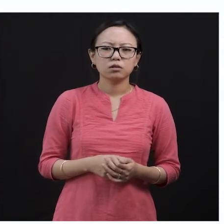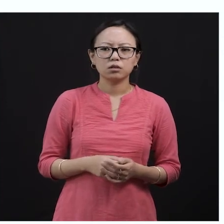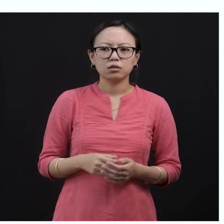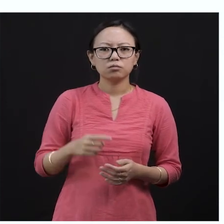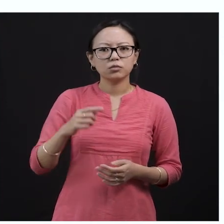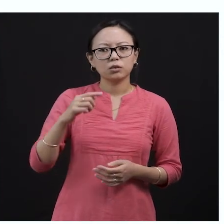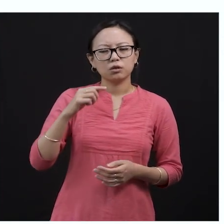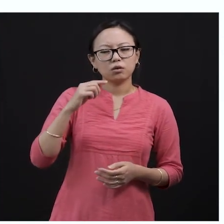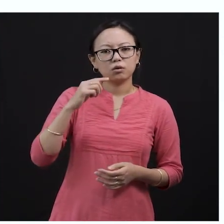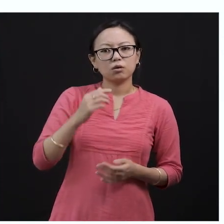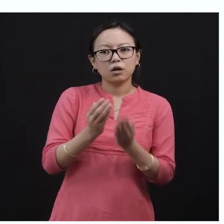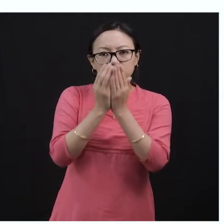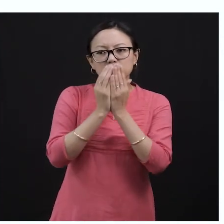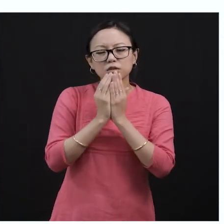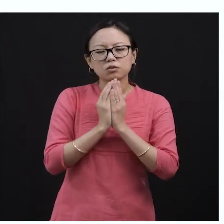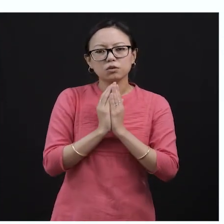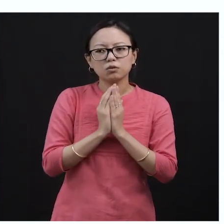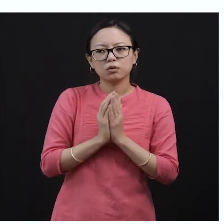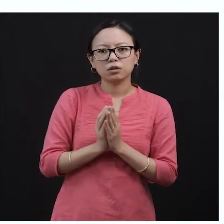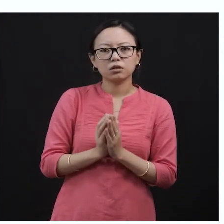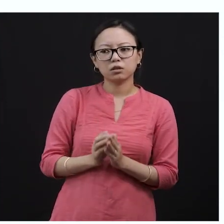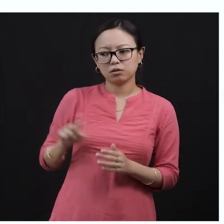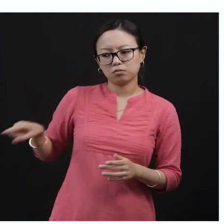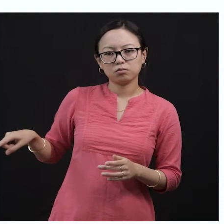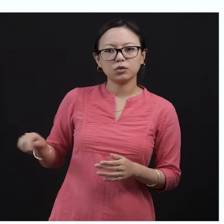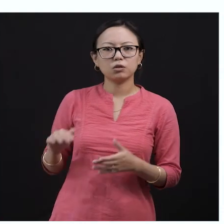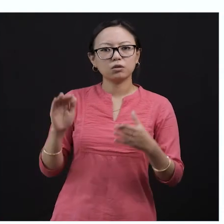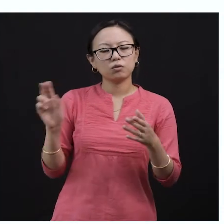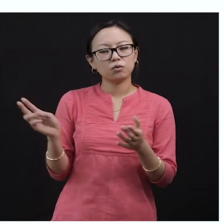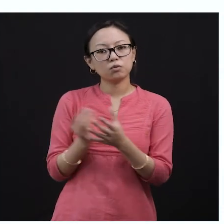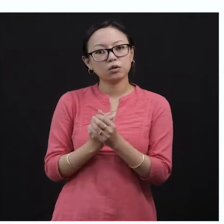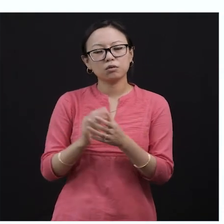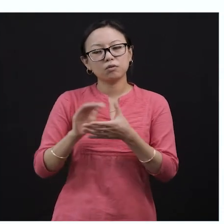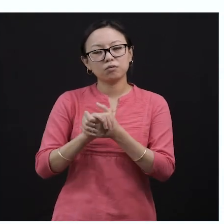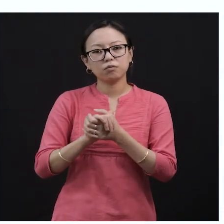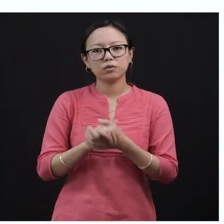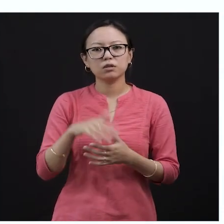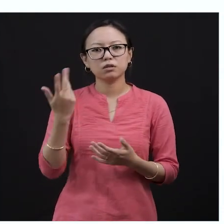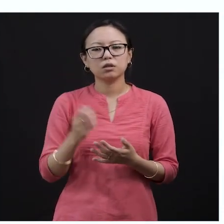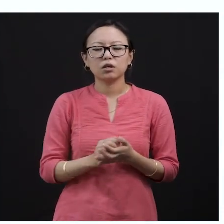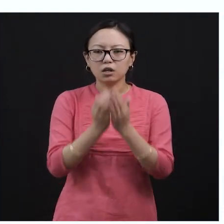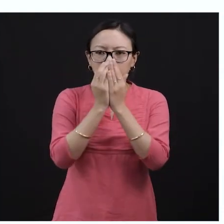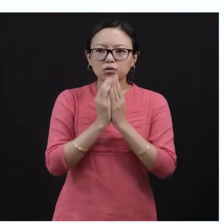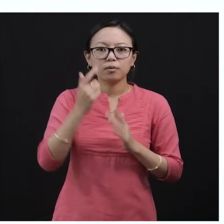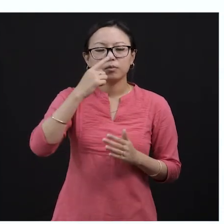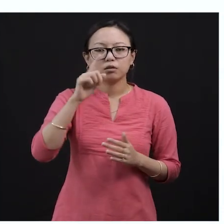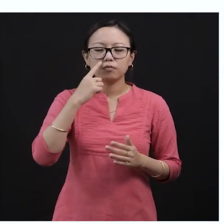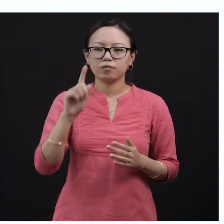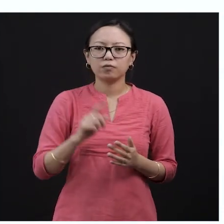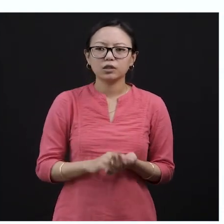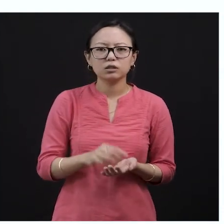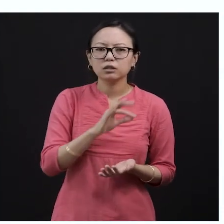things to the squirrel at home, isn't it? Sometimes when you go out with a friend who is naughty or who is not very good or who is very